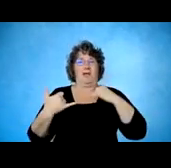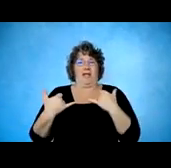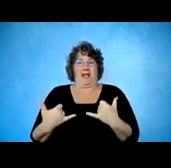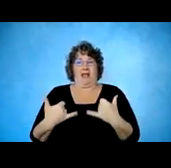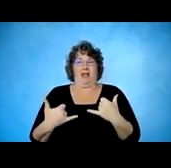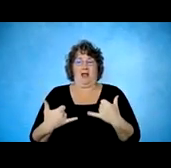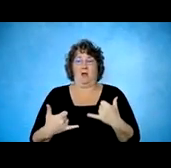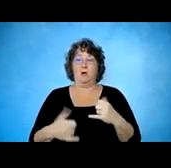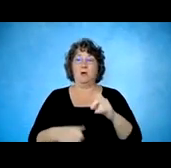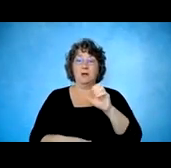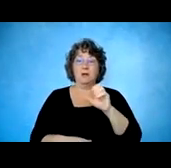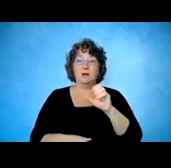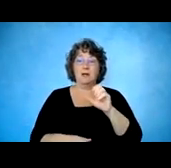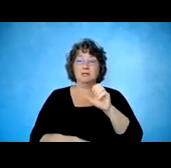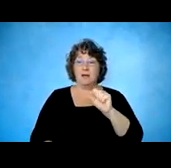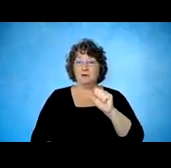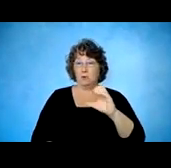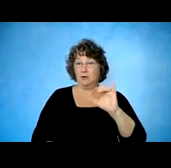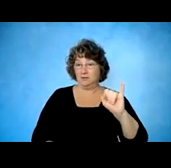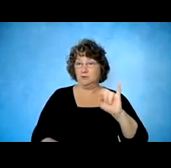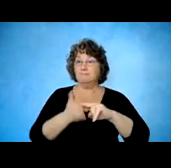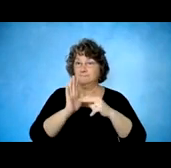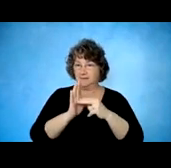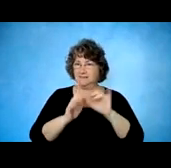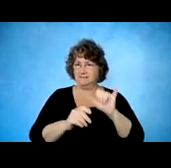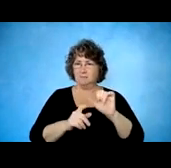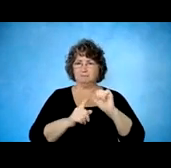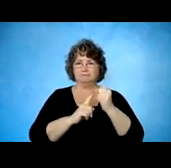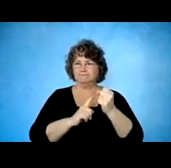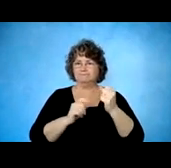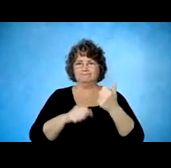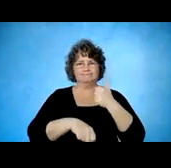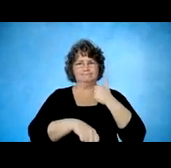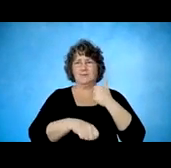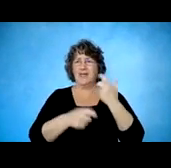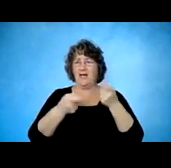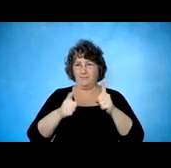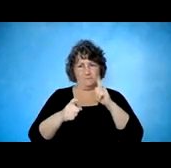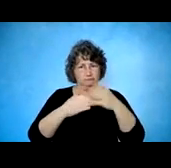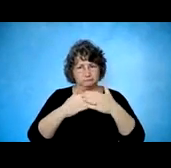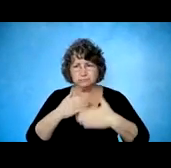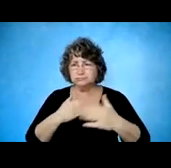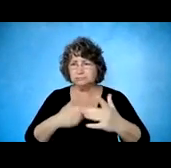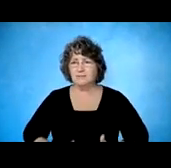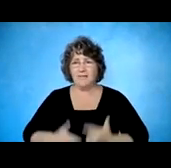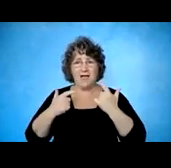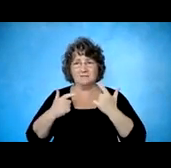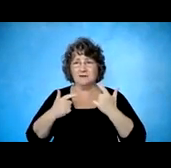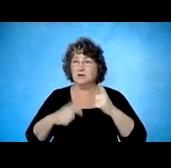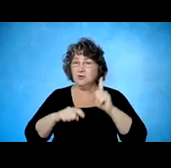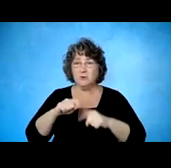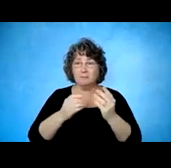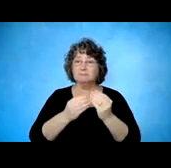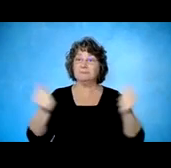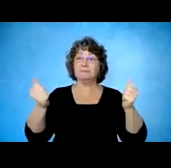injury is a condition for life. There, unfortunately, is no cure for spinal cord injury. But, you know,